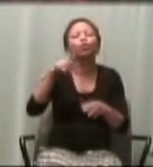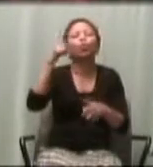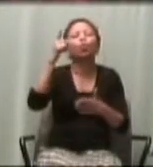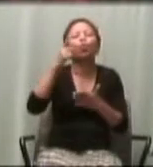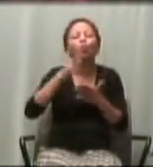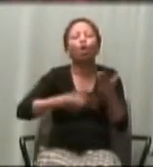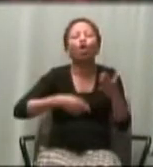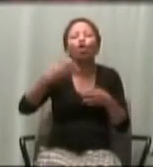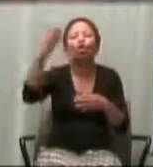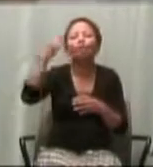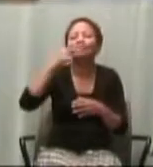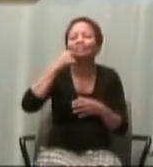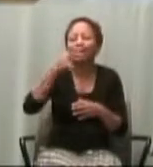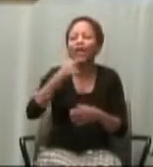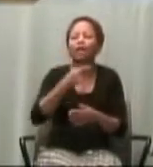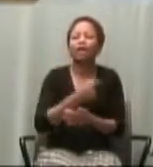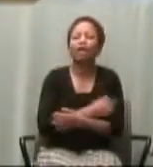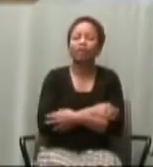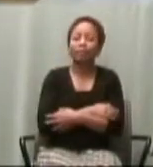is.